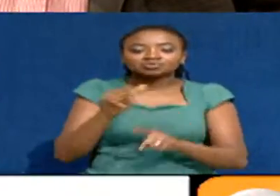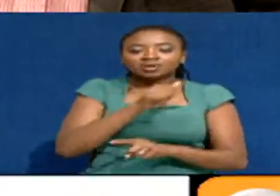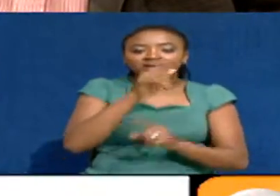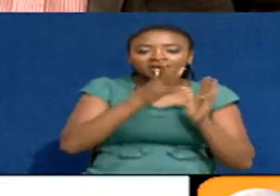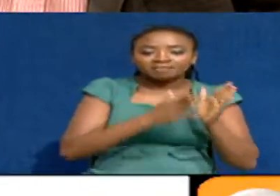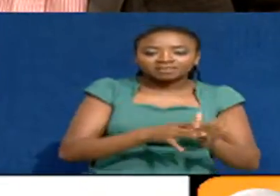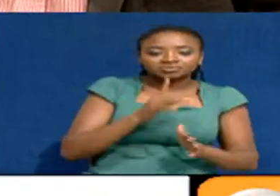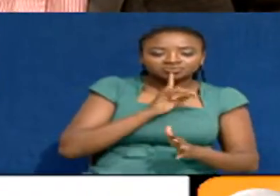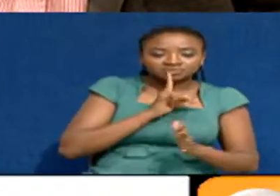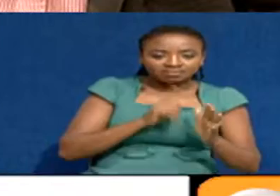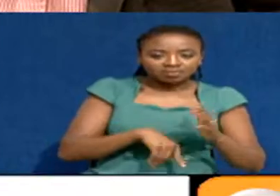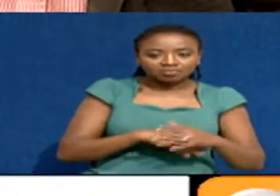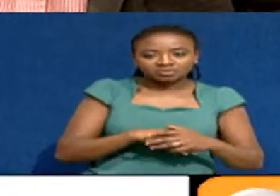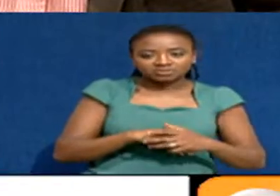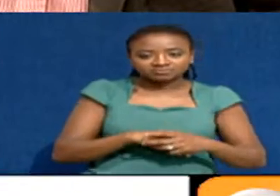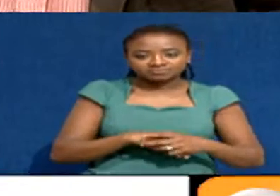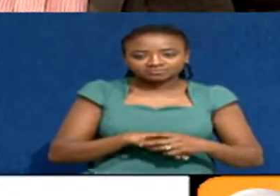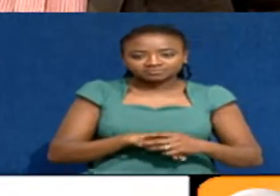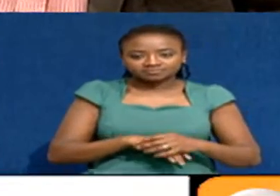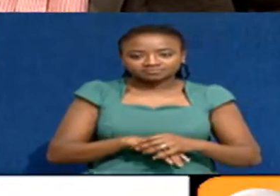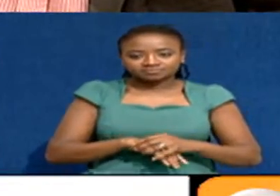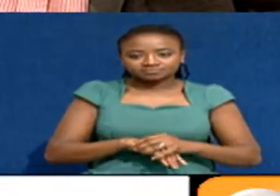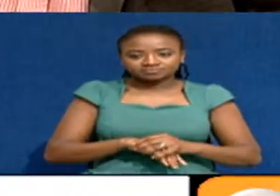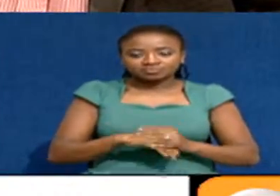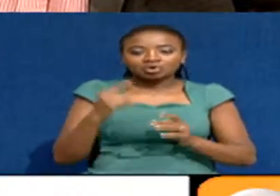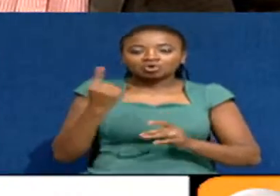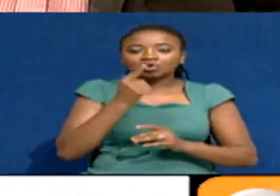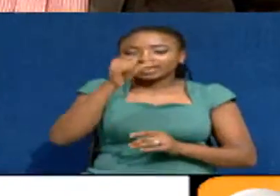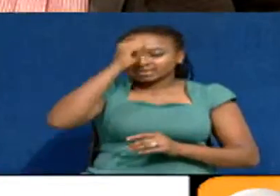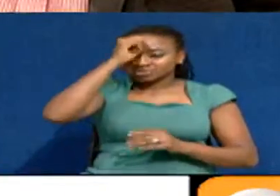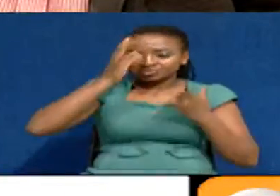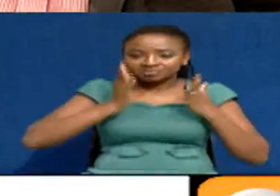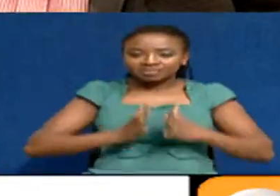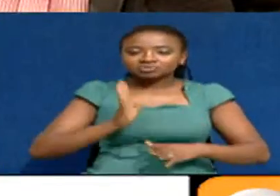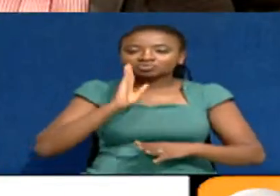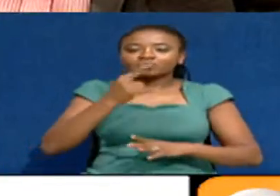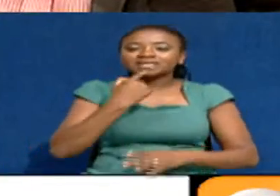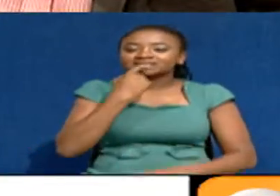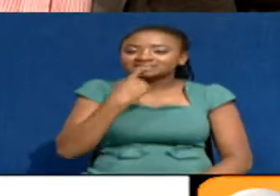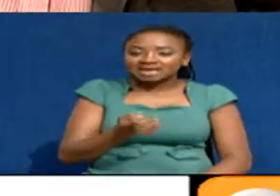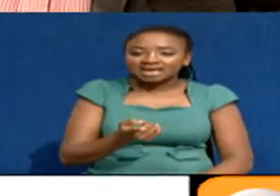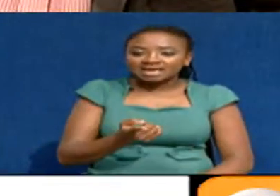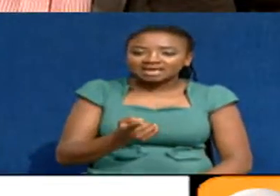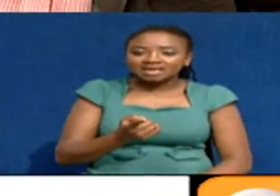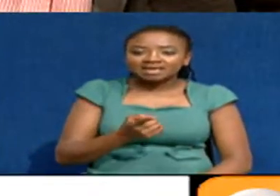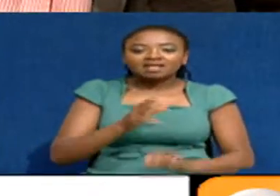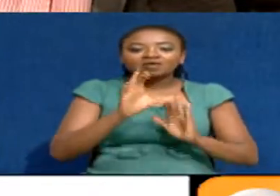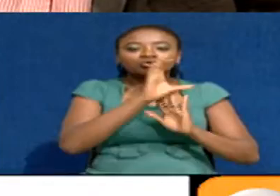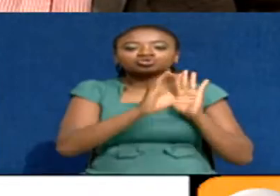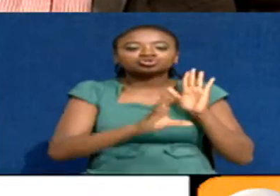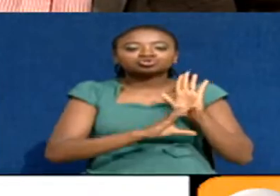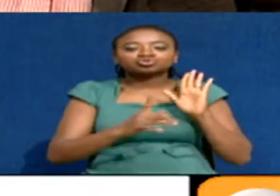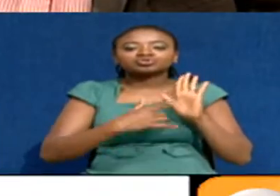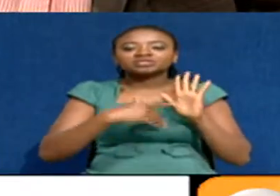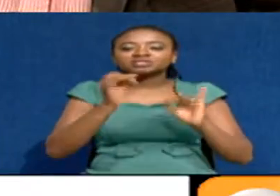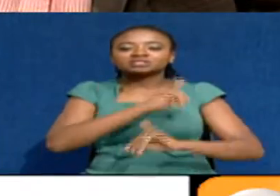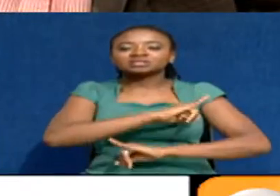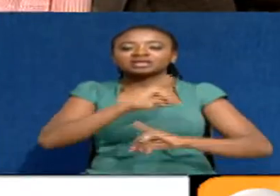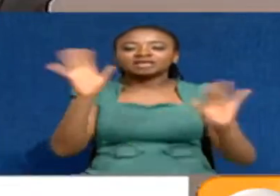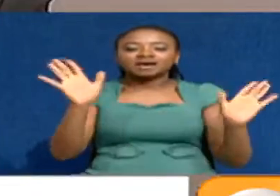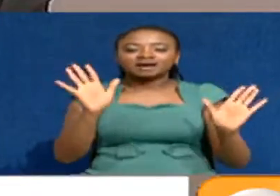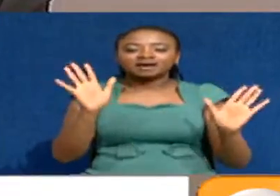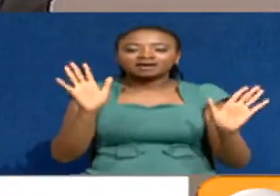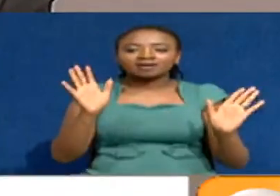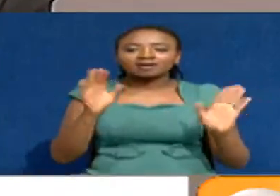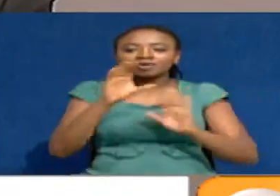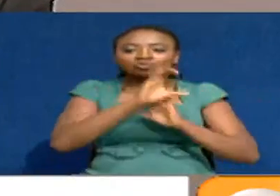the other day when he was presenting in court, he's only an idiot who will say that the provision is very clear in the Constitution,